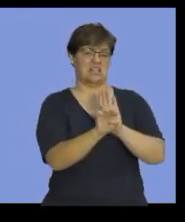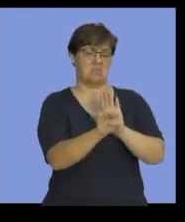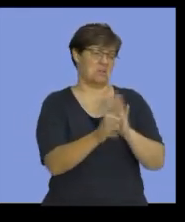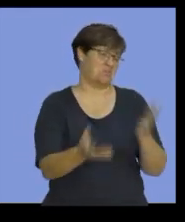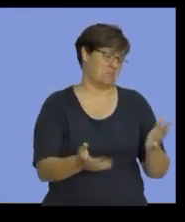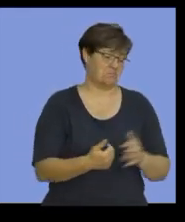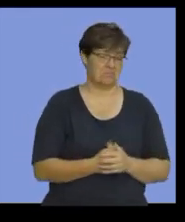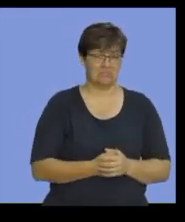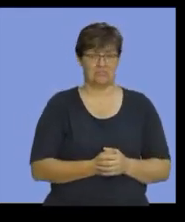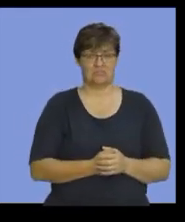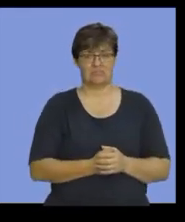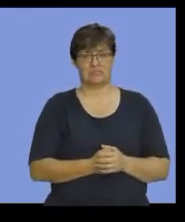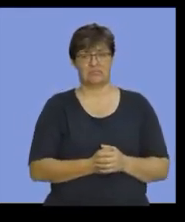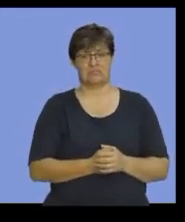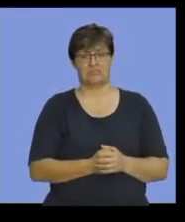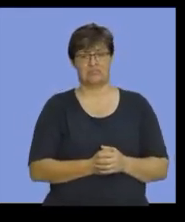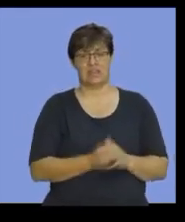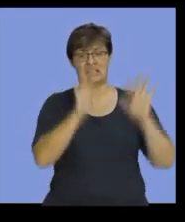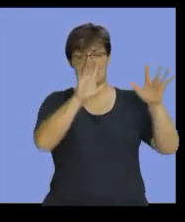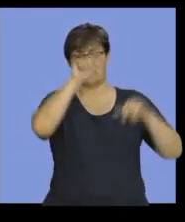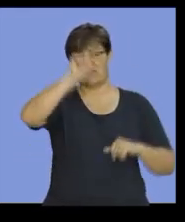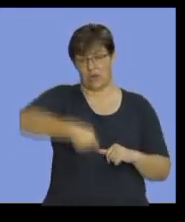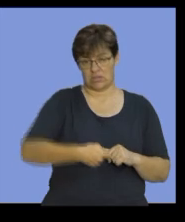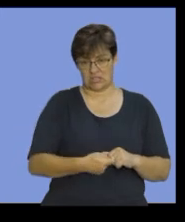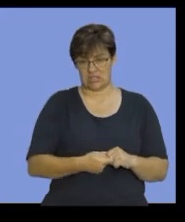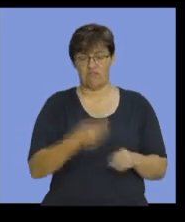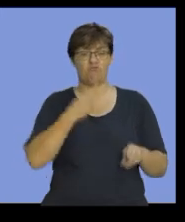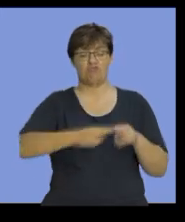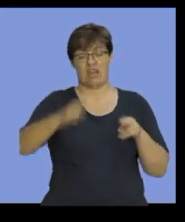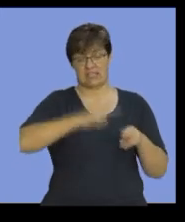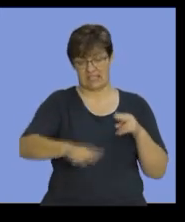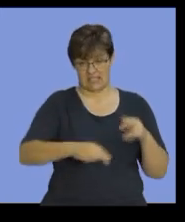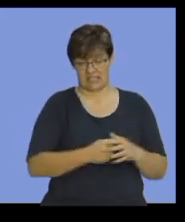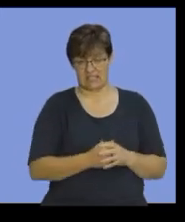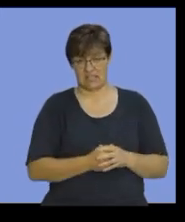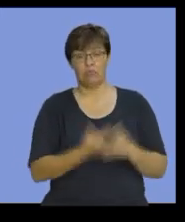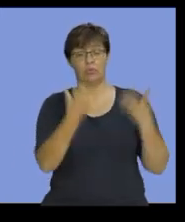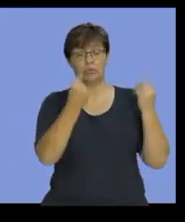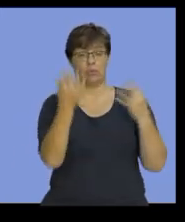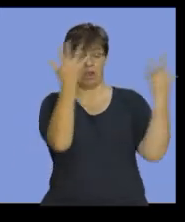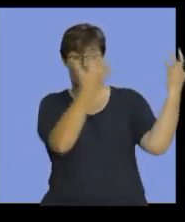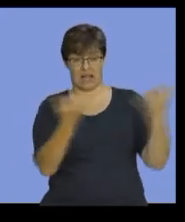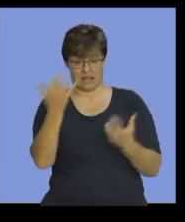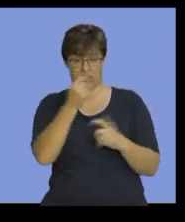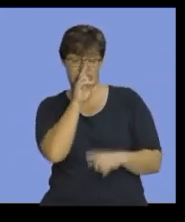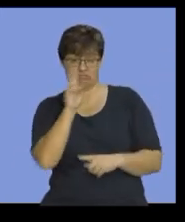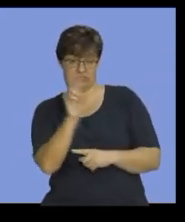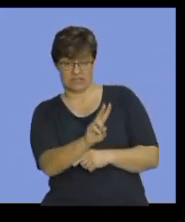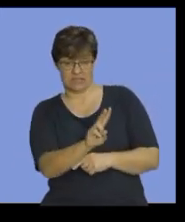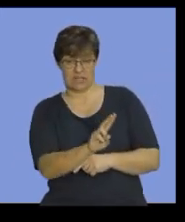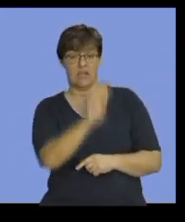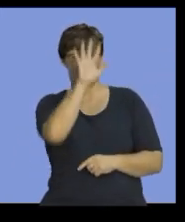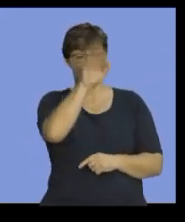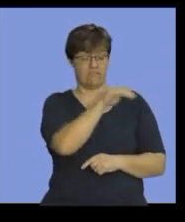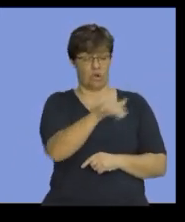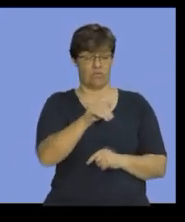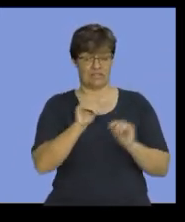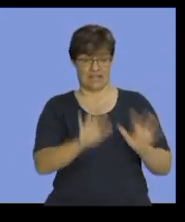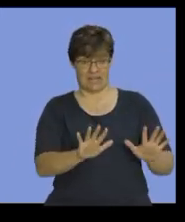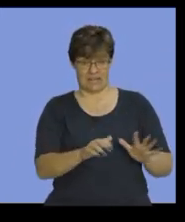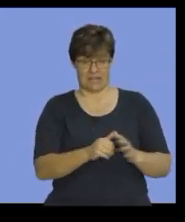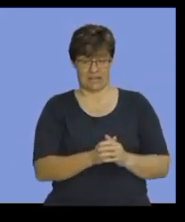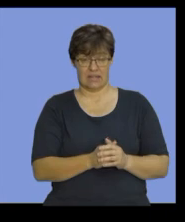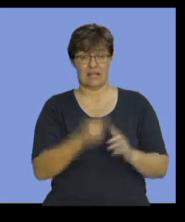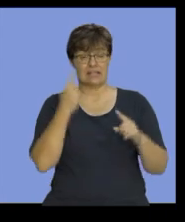10,000 Rand for the rental. So, when you're doing your calculation, watch, 5 over 10